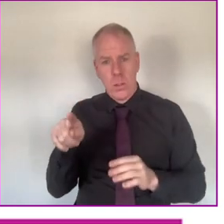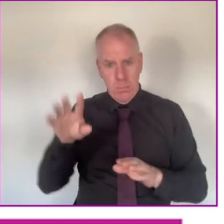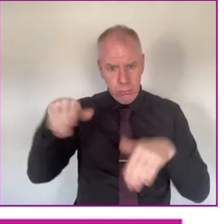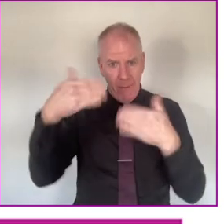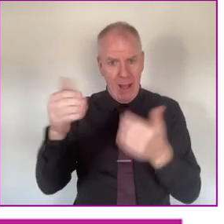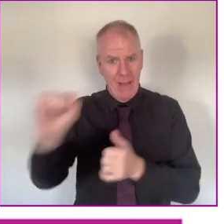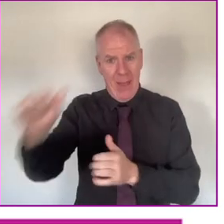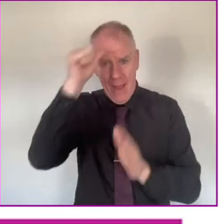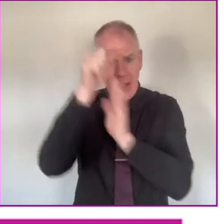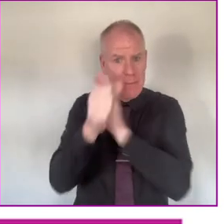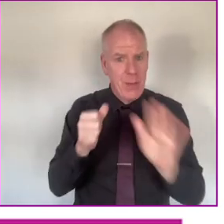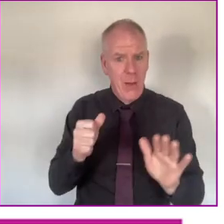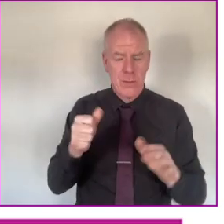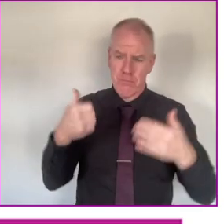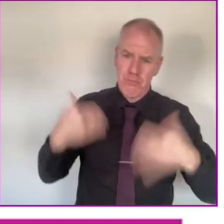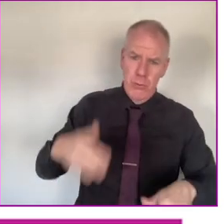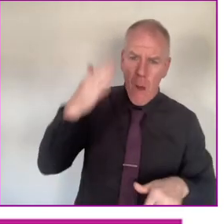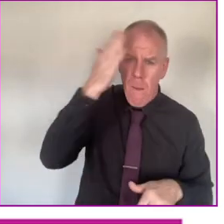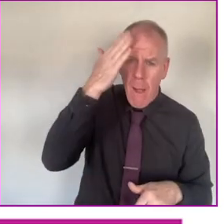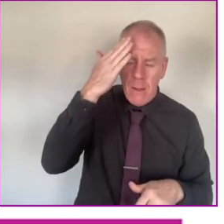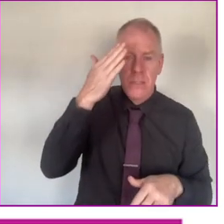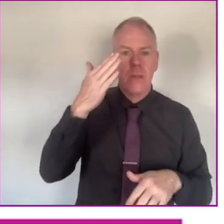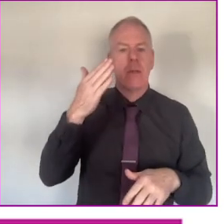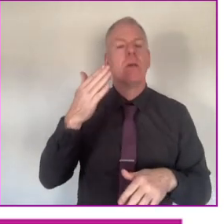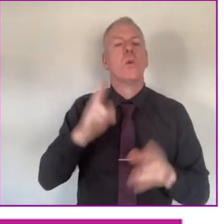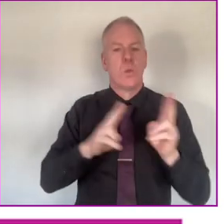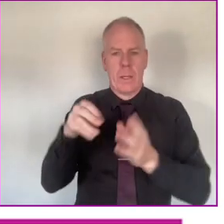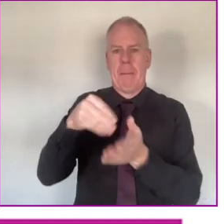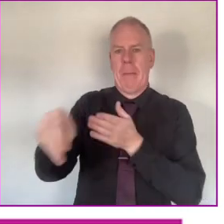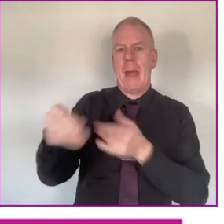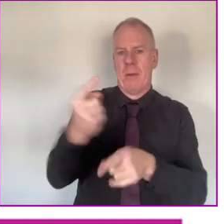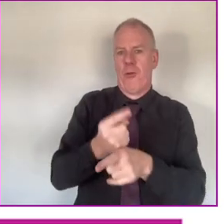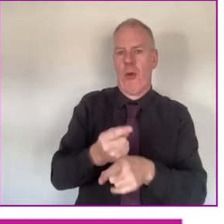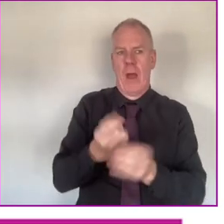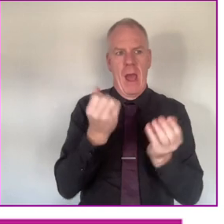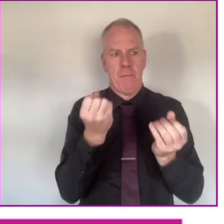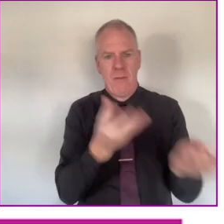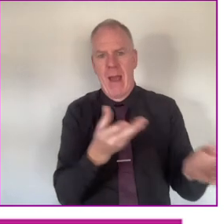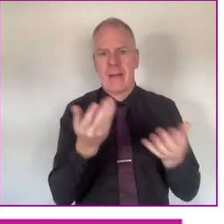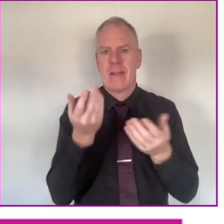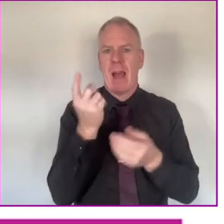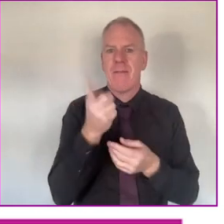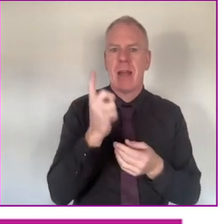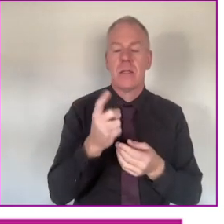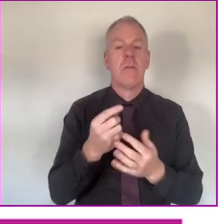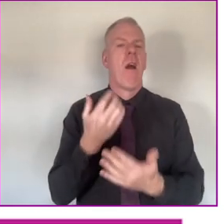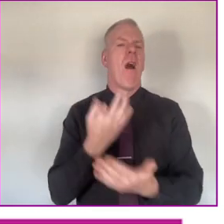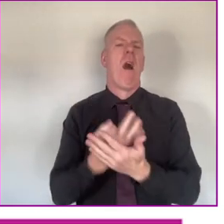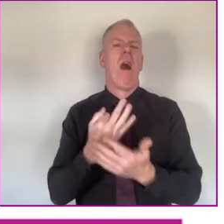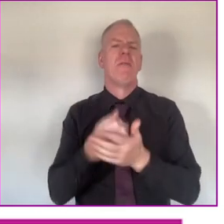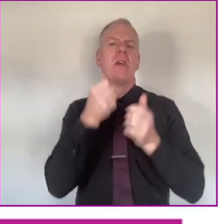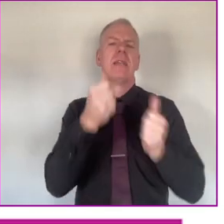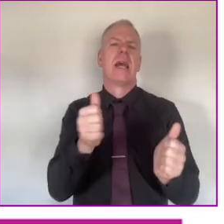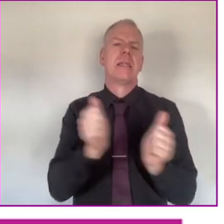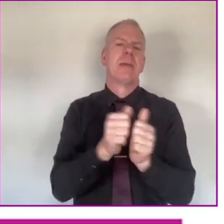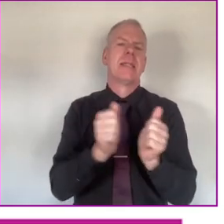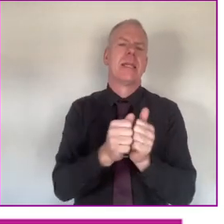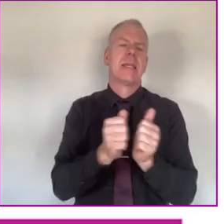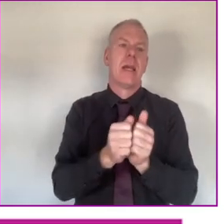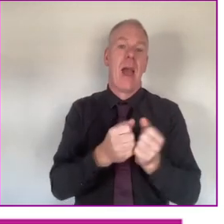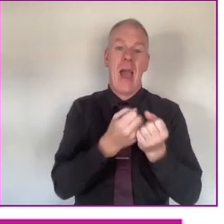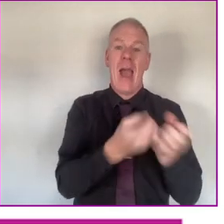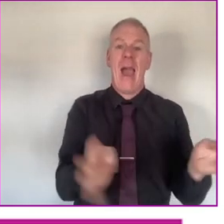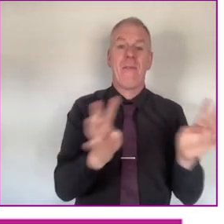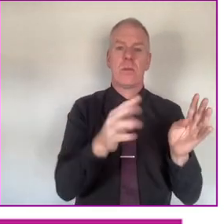boards to give their experience and their expertise as disabled people should be paid for being in the room. And too often disabled people attend